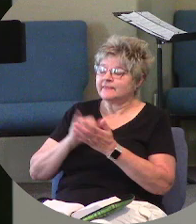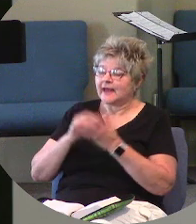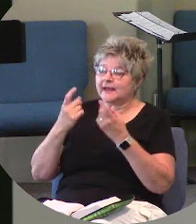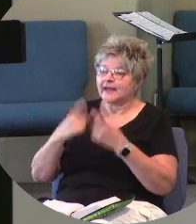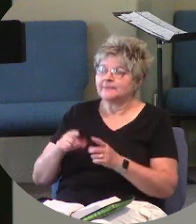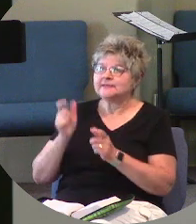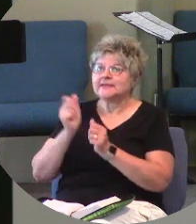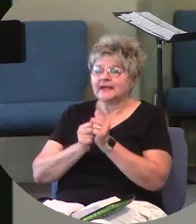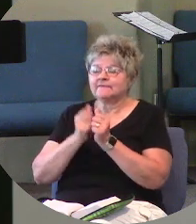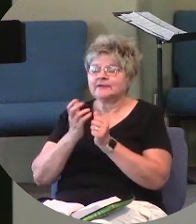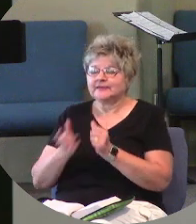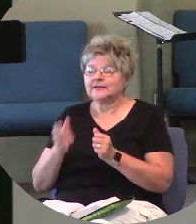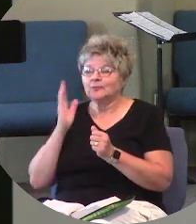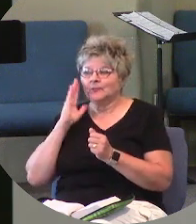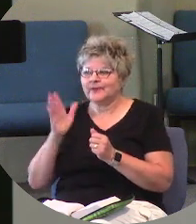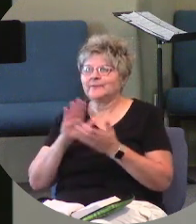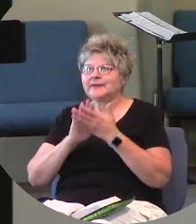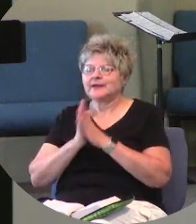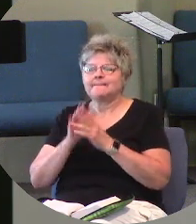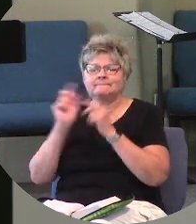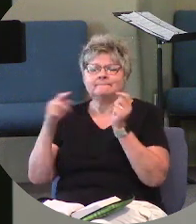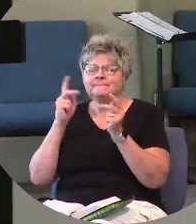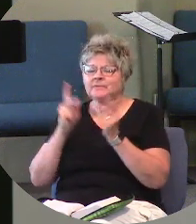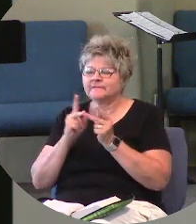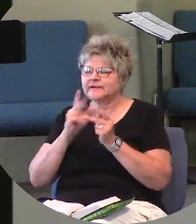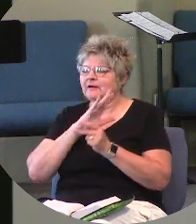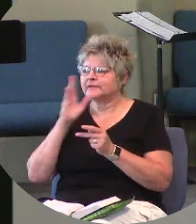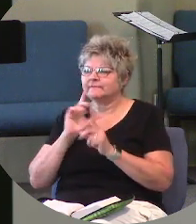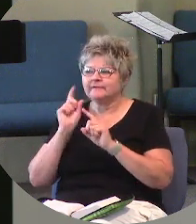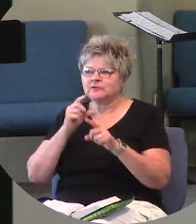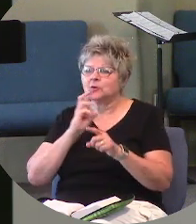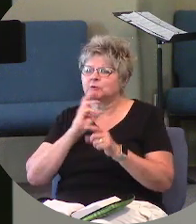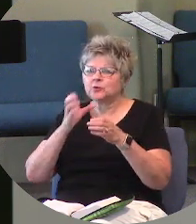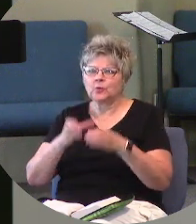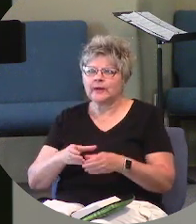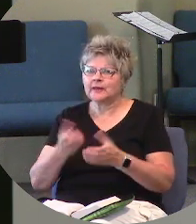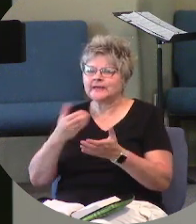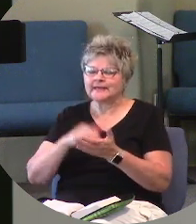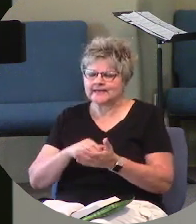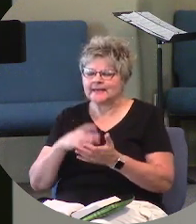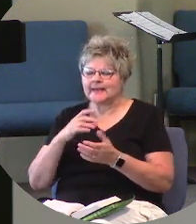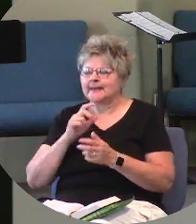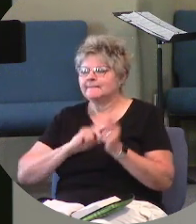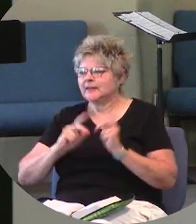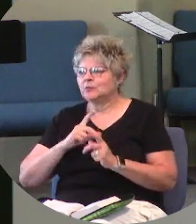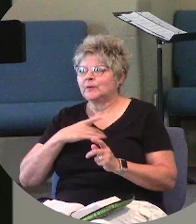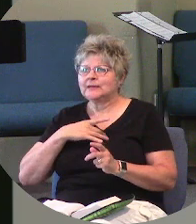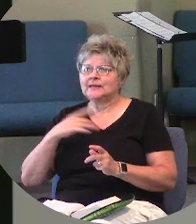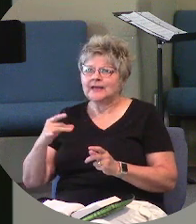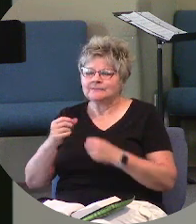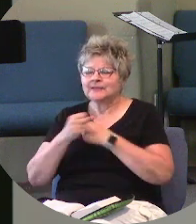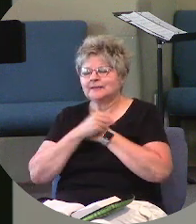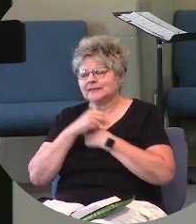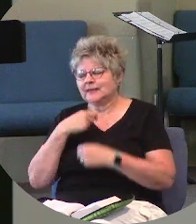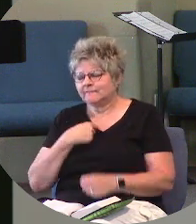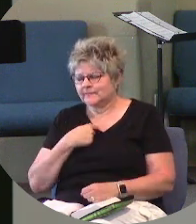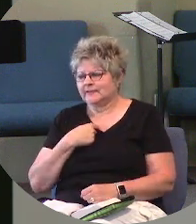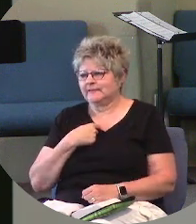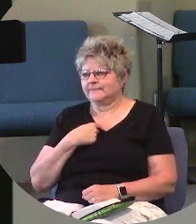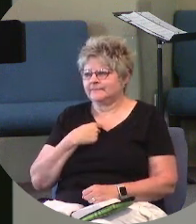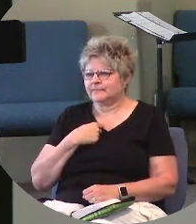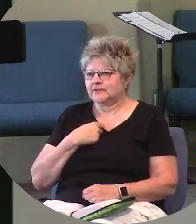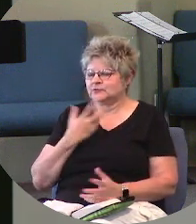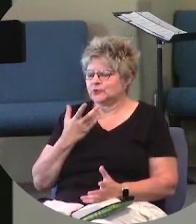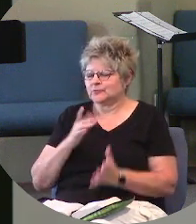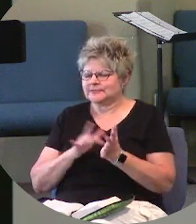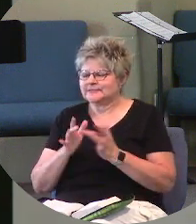perfect. I'll never have to go to the well again. People will like me and love me. So